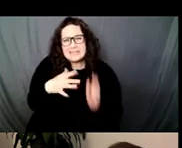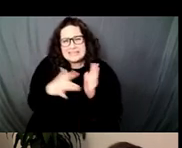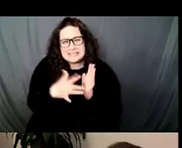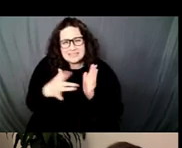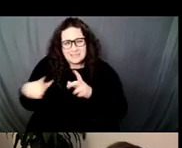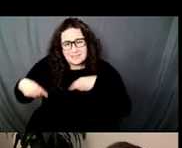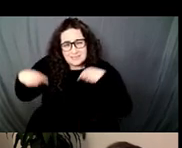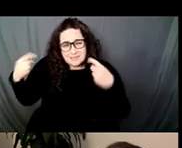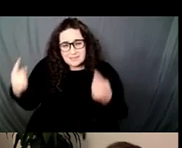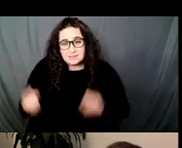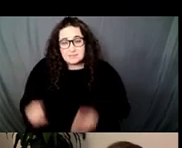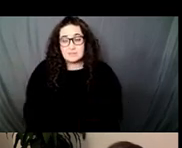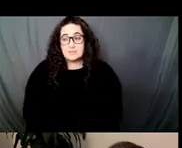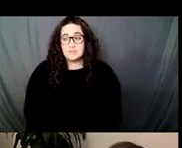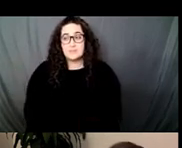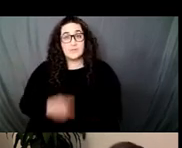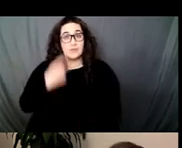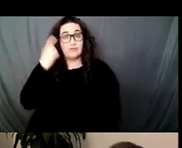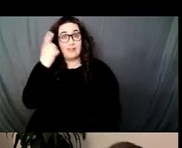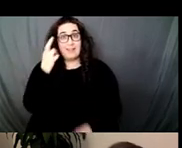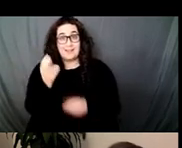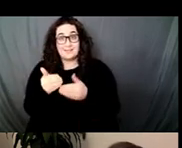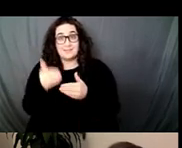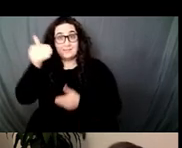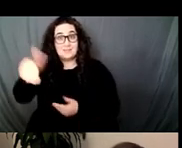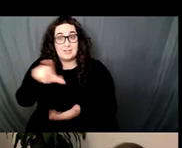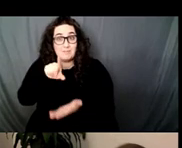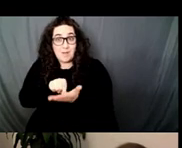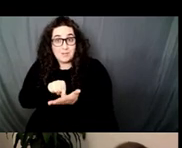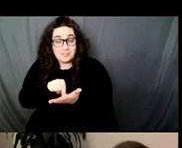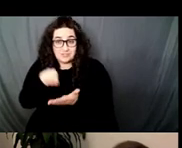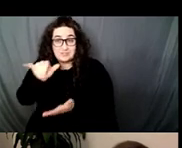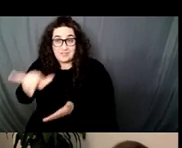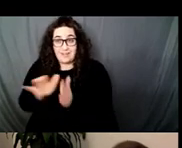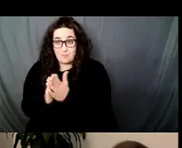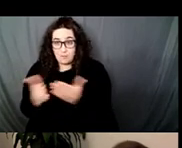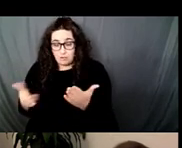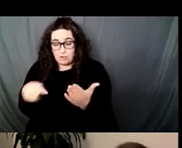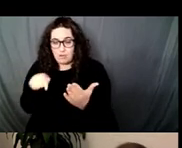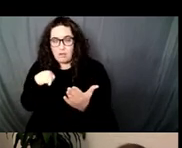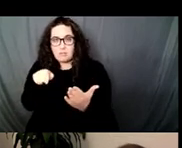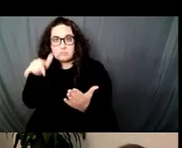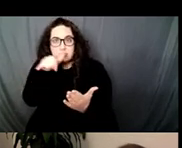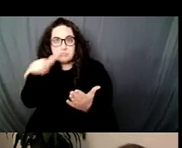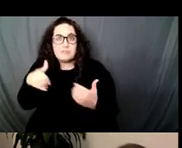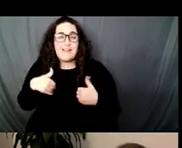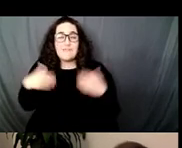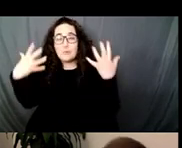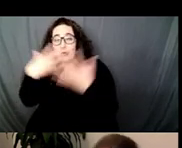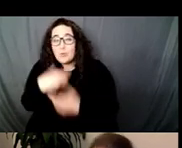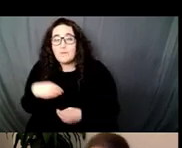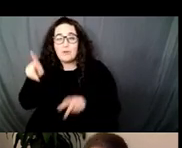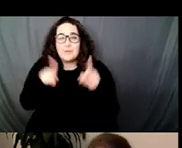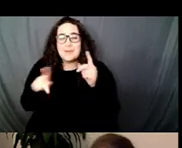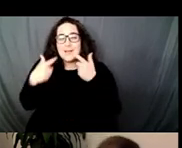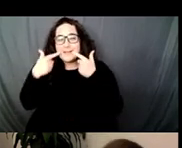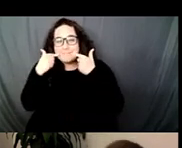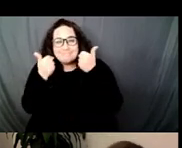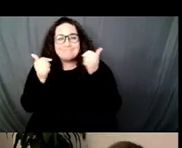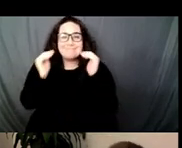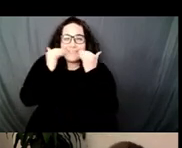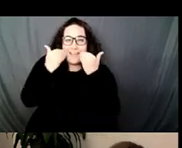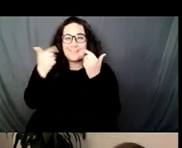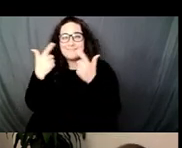populated the catalogs with glossy images of young people of color, smiling and laughing on and around campus. But none of us